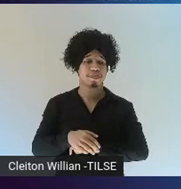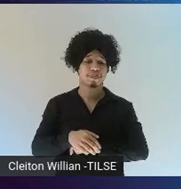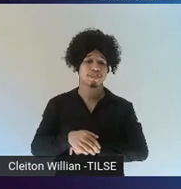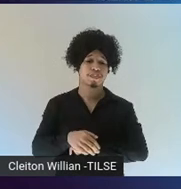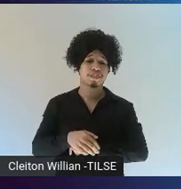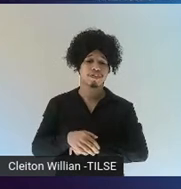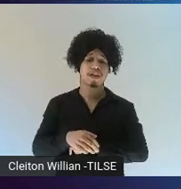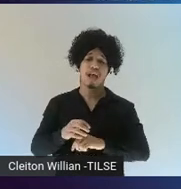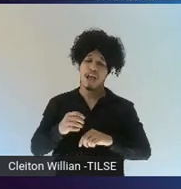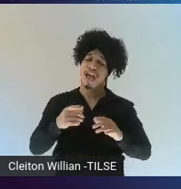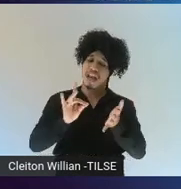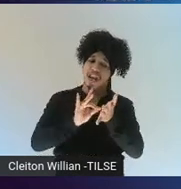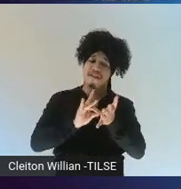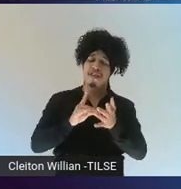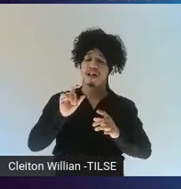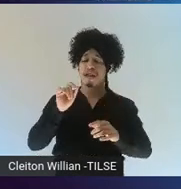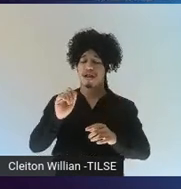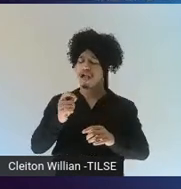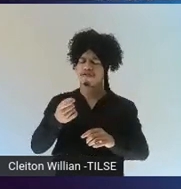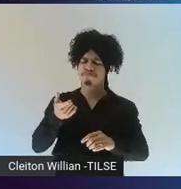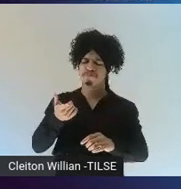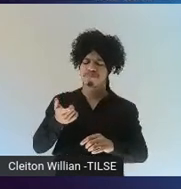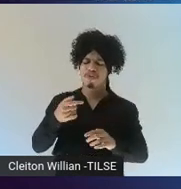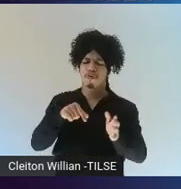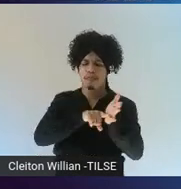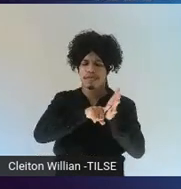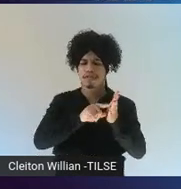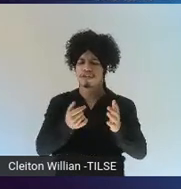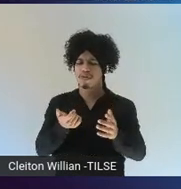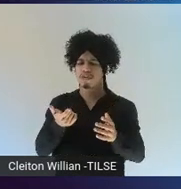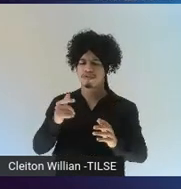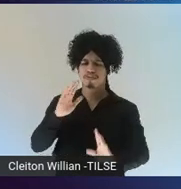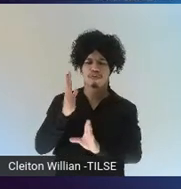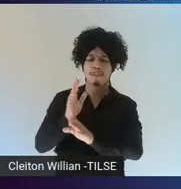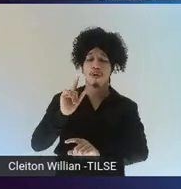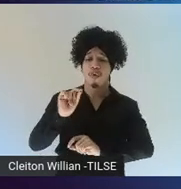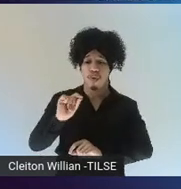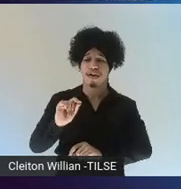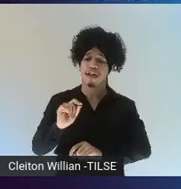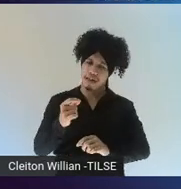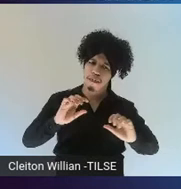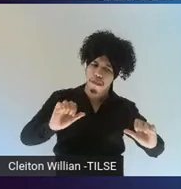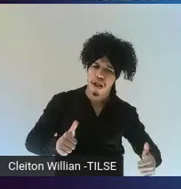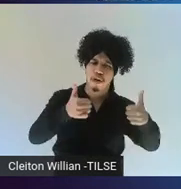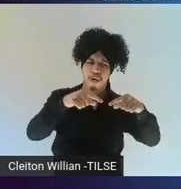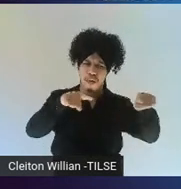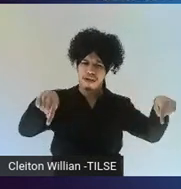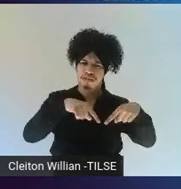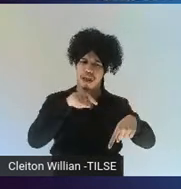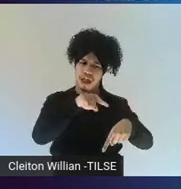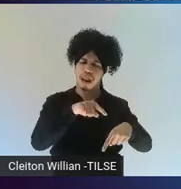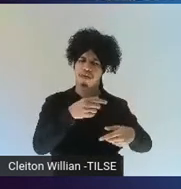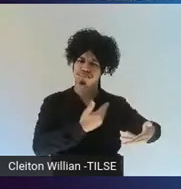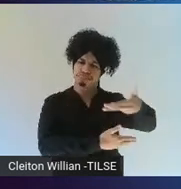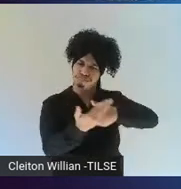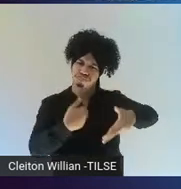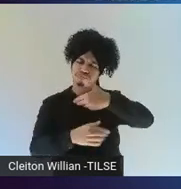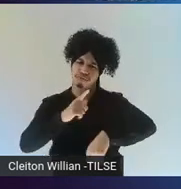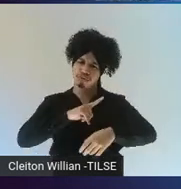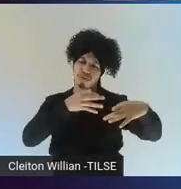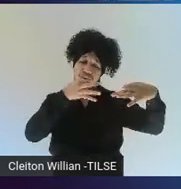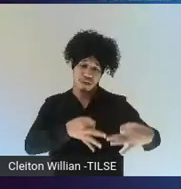improved in terms of communicative practice in the classroom. And Kotz concludes that